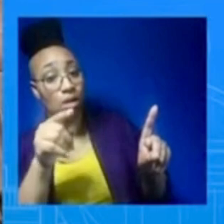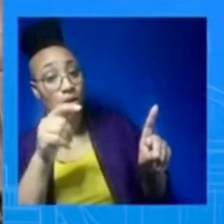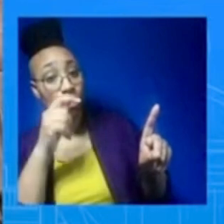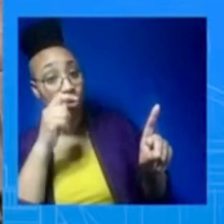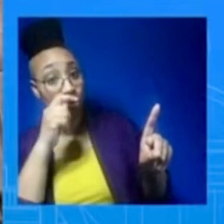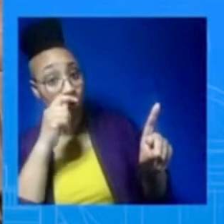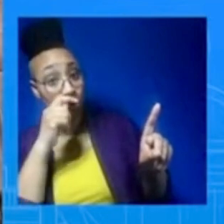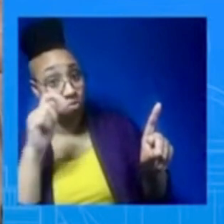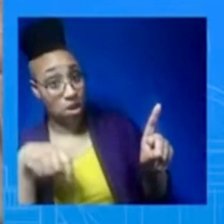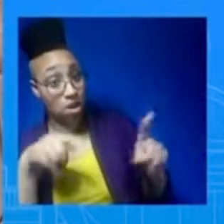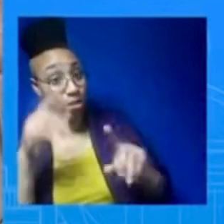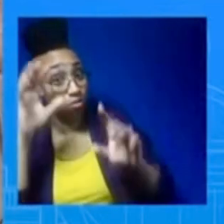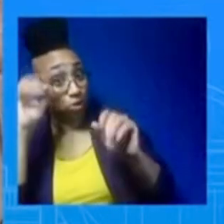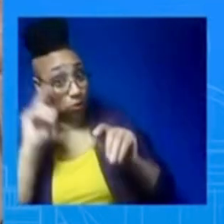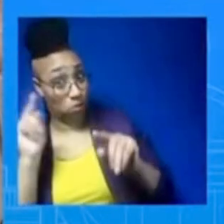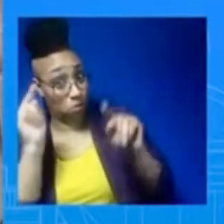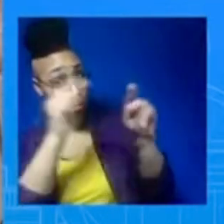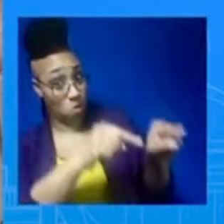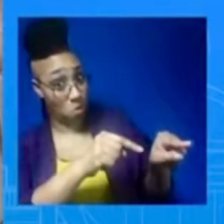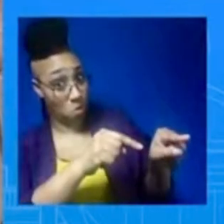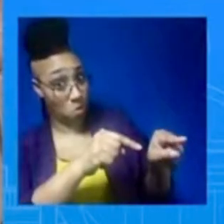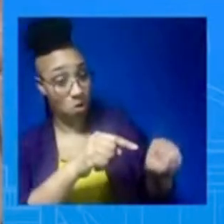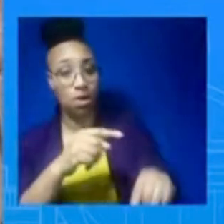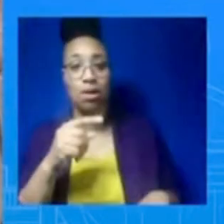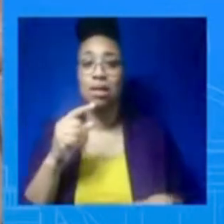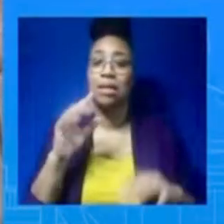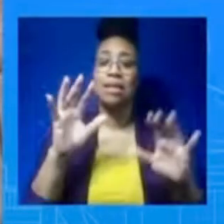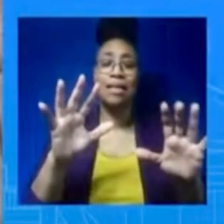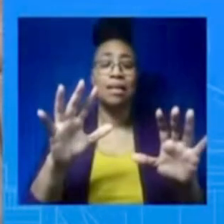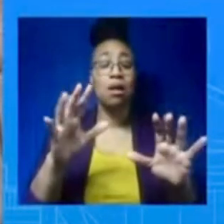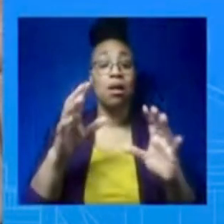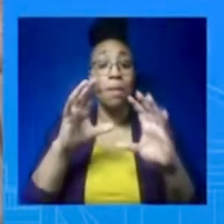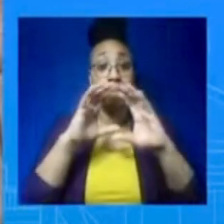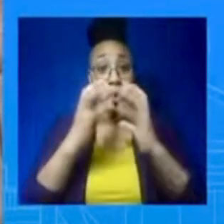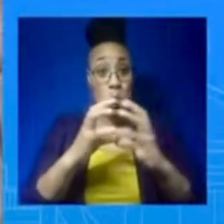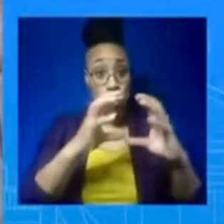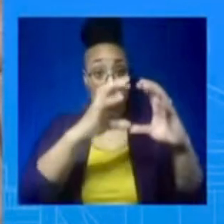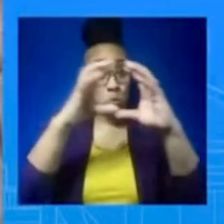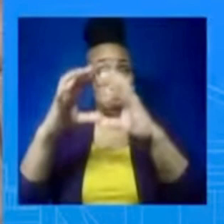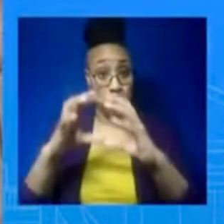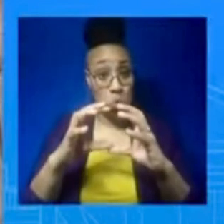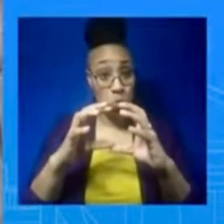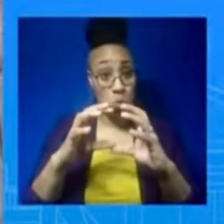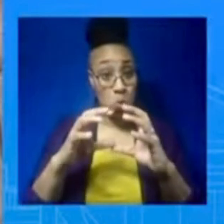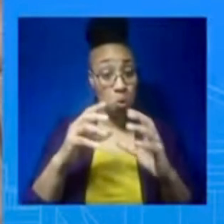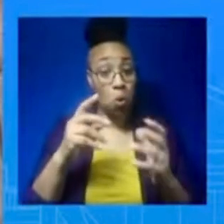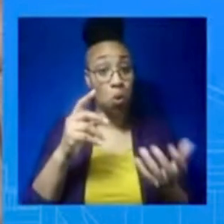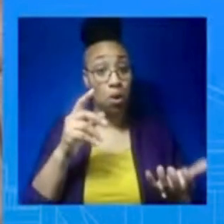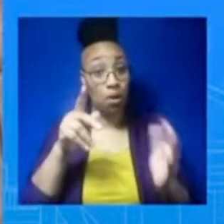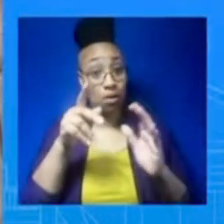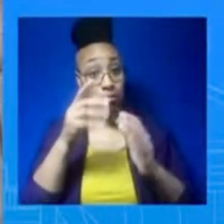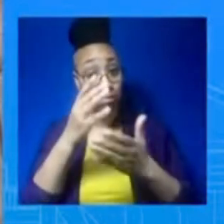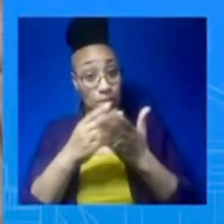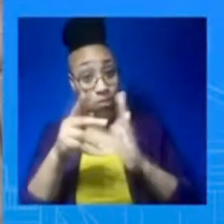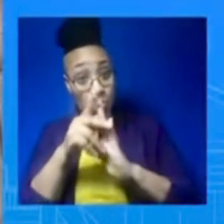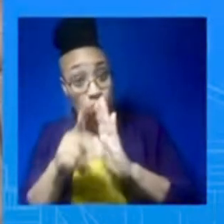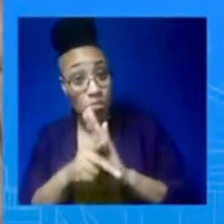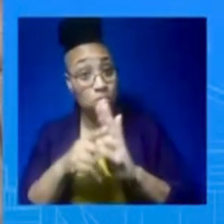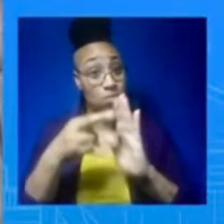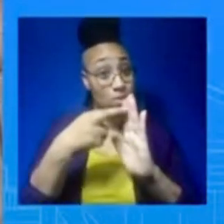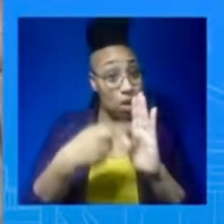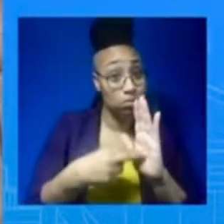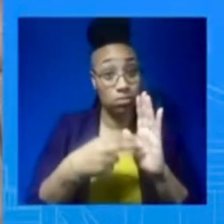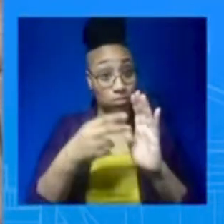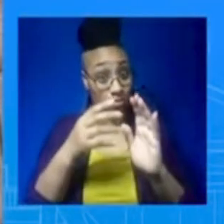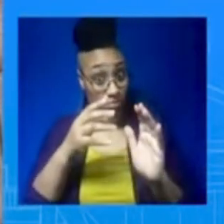protocols and the way they've been adjusted now and how the parameters will be adjusted in the future, does that give the administration confidence that objects that are benign